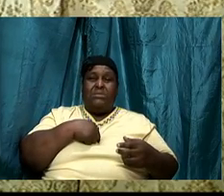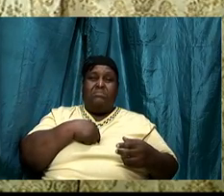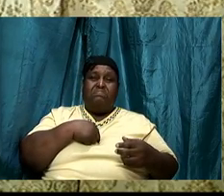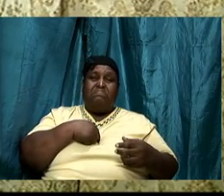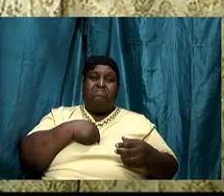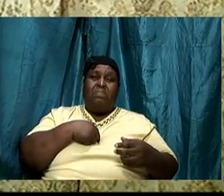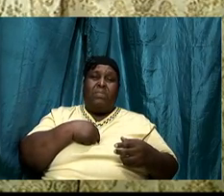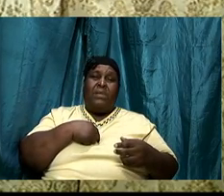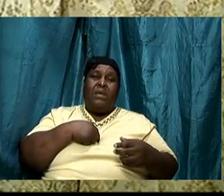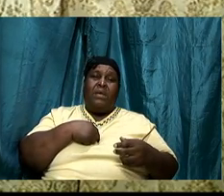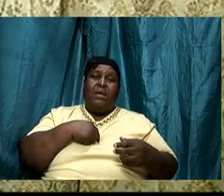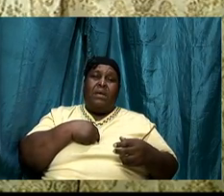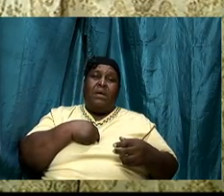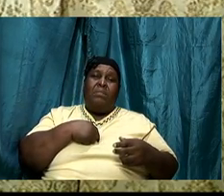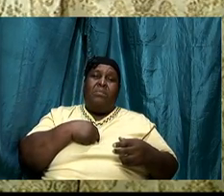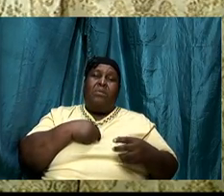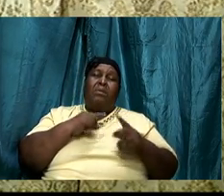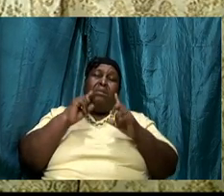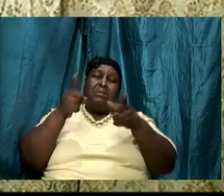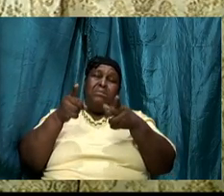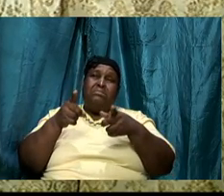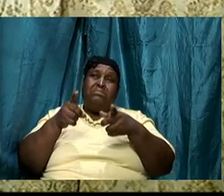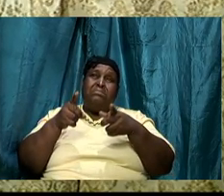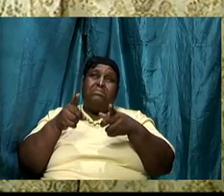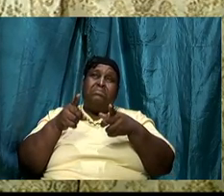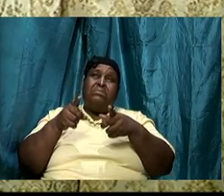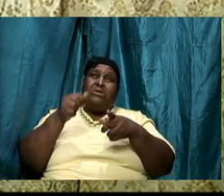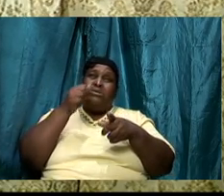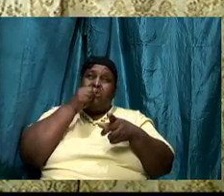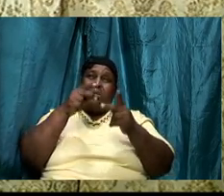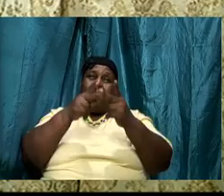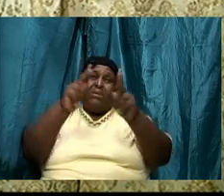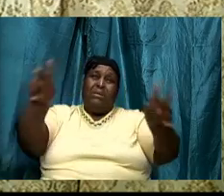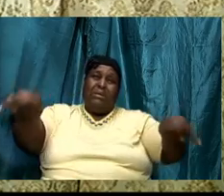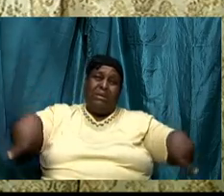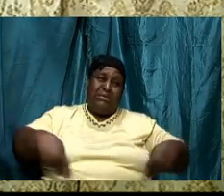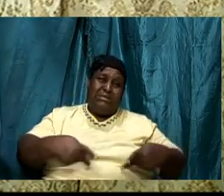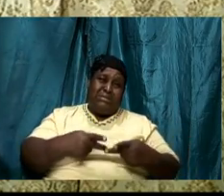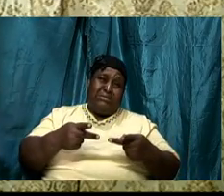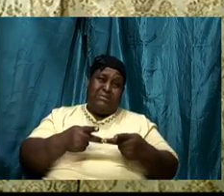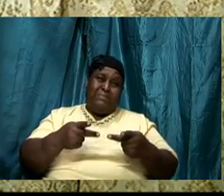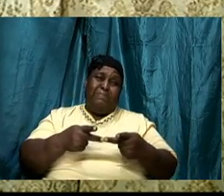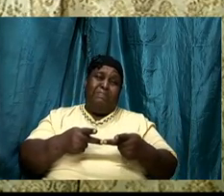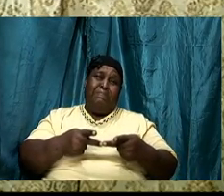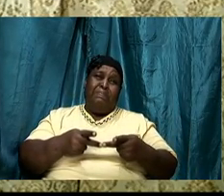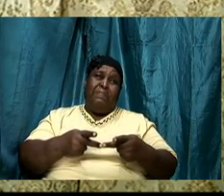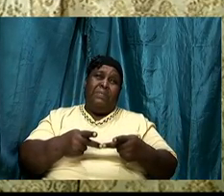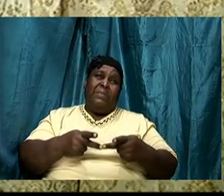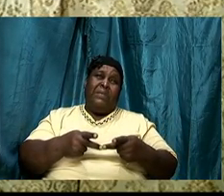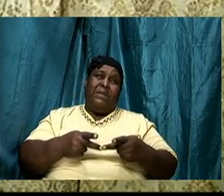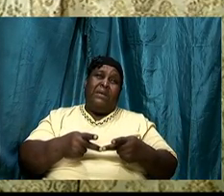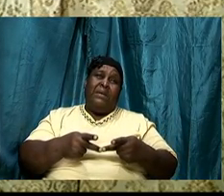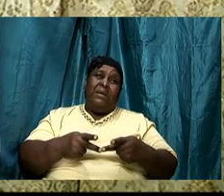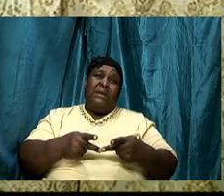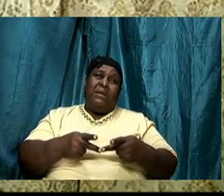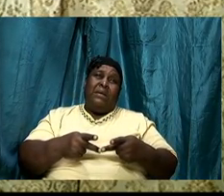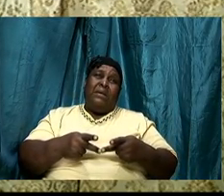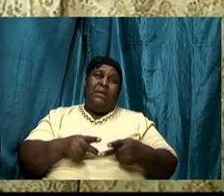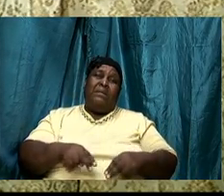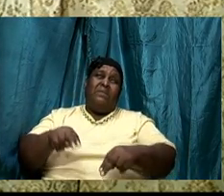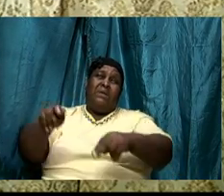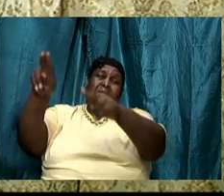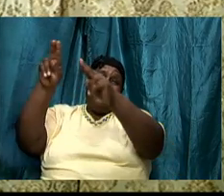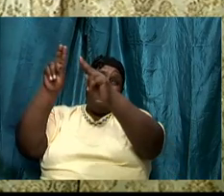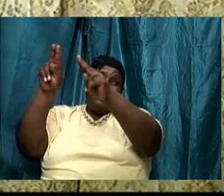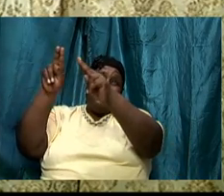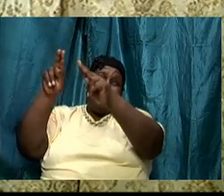and God have to talk to me in those three days that I go up to the top of Red Hills or the top